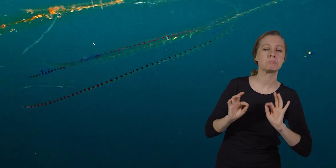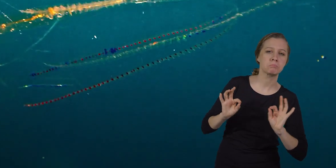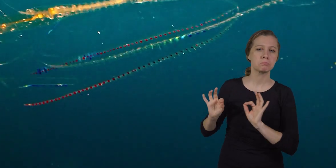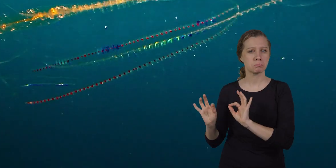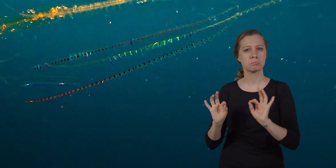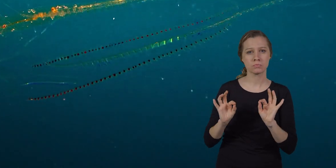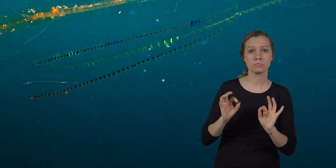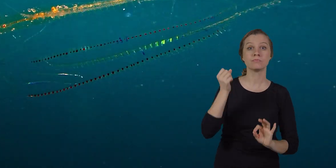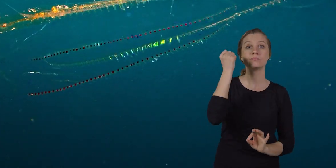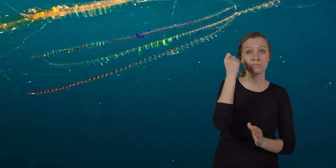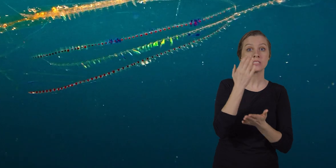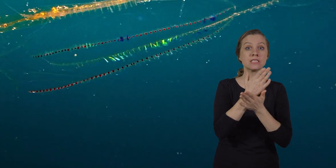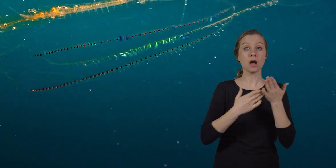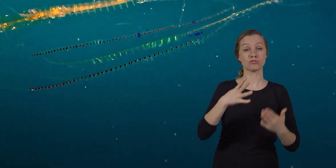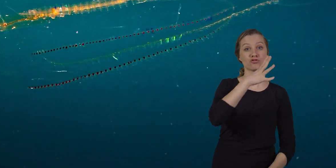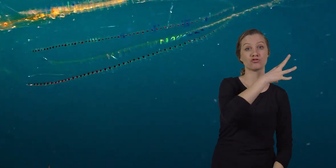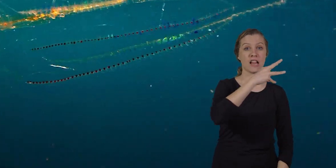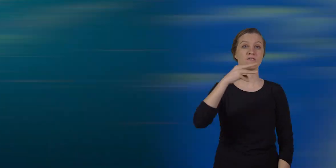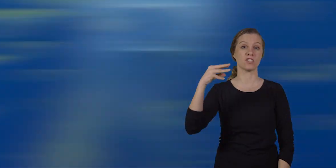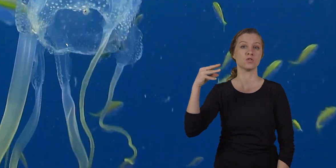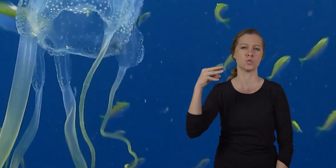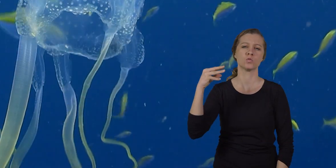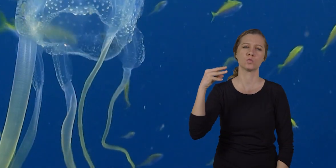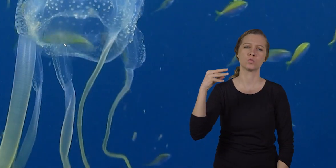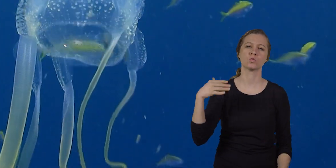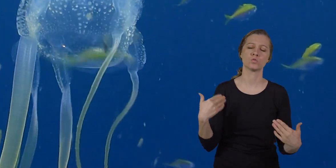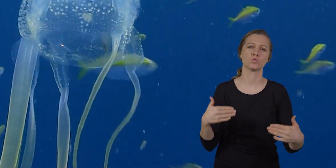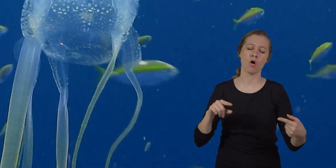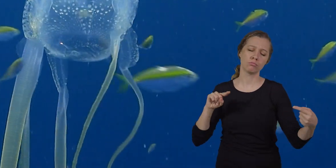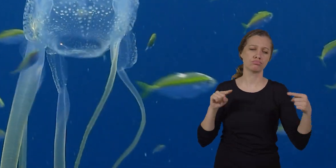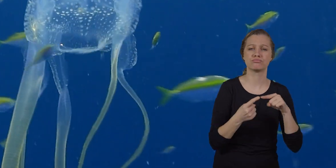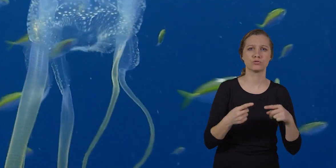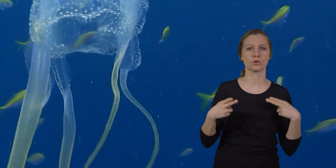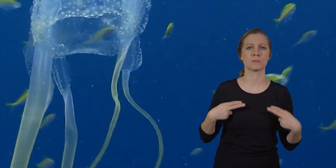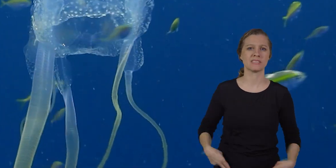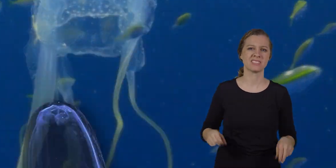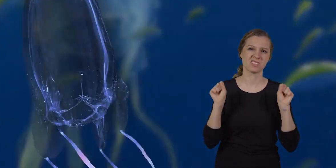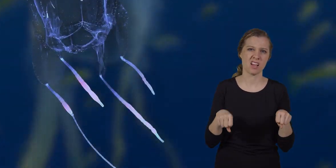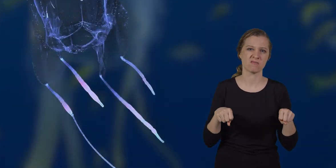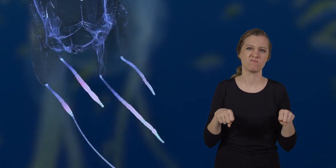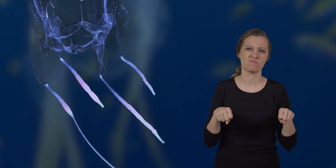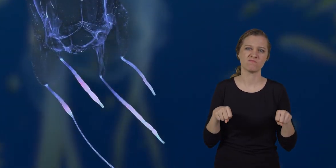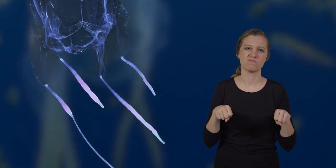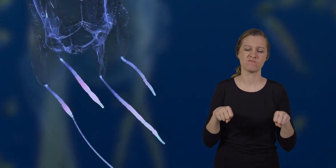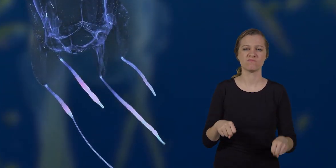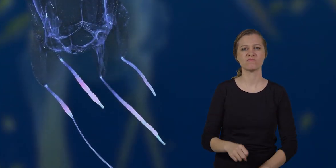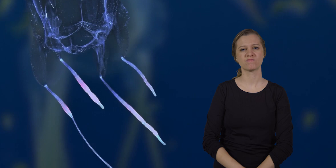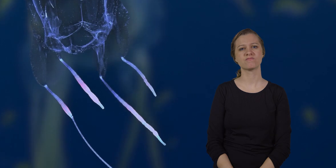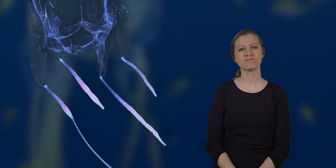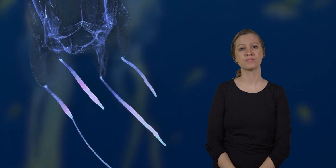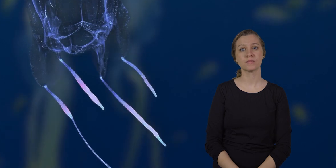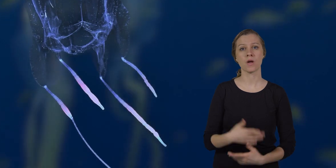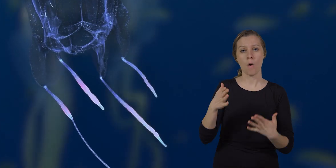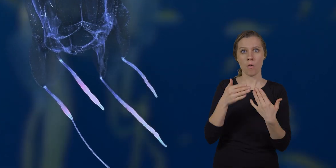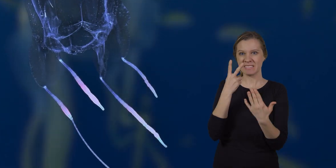some jellyfish can be quite hazardous to humans the almost transparent sea wasp jelly